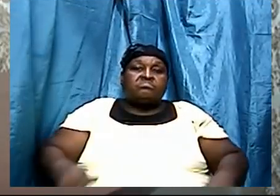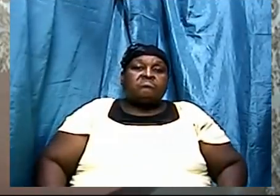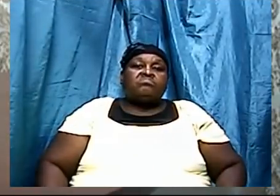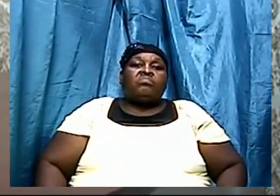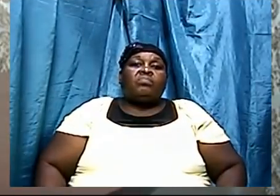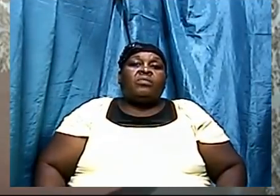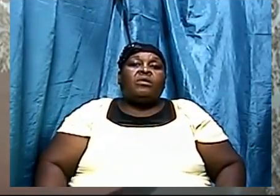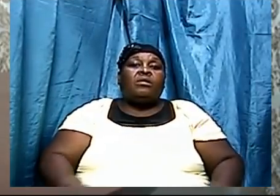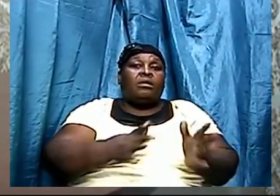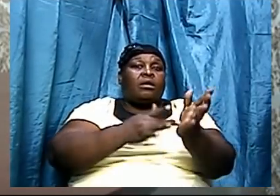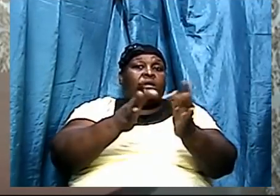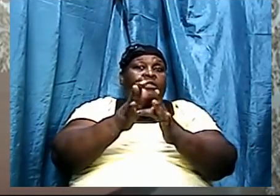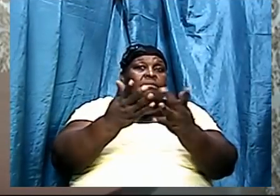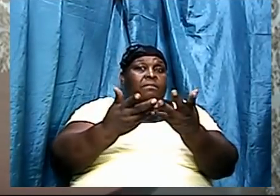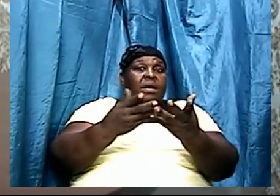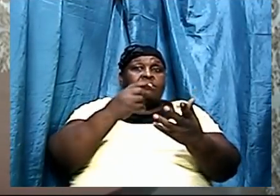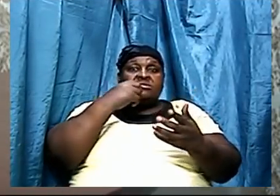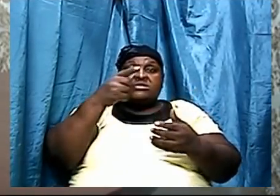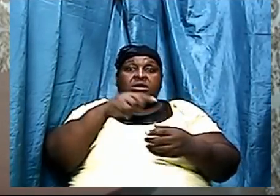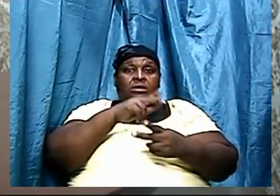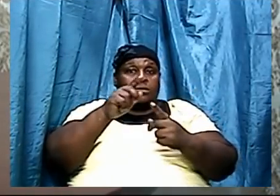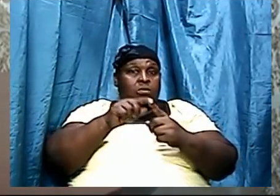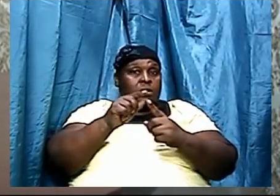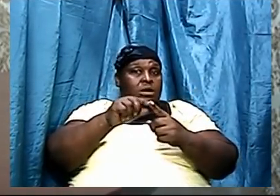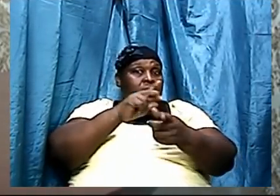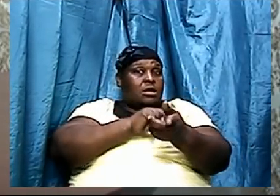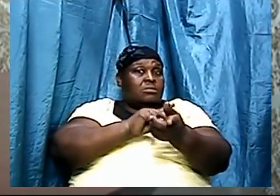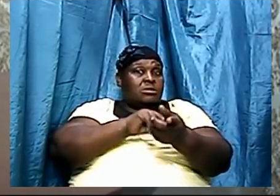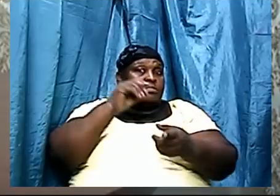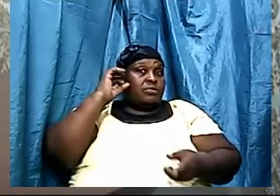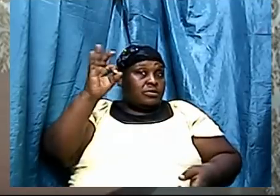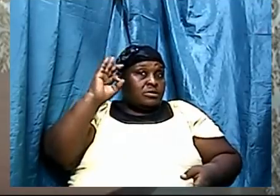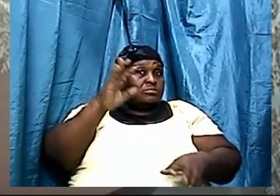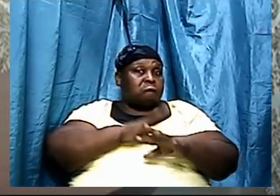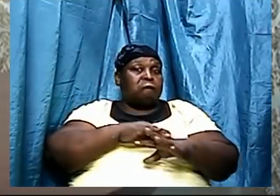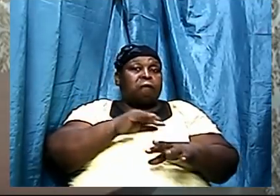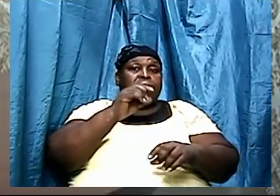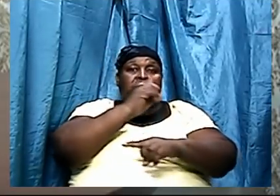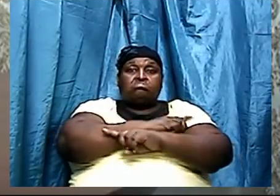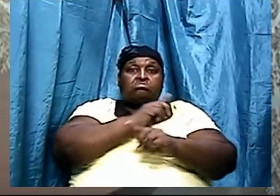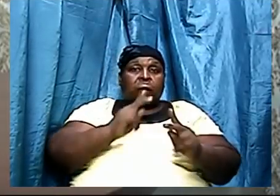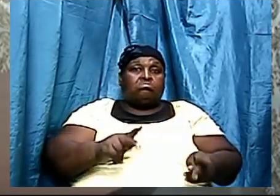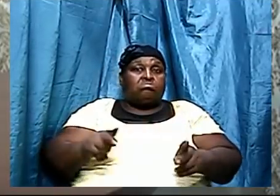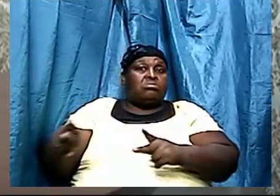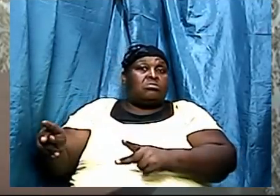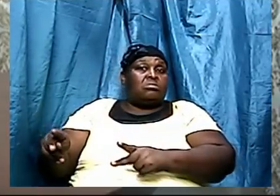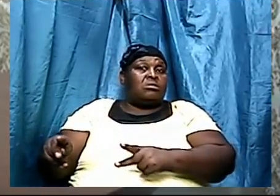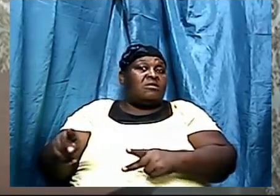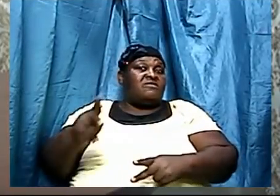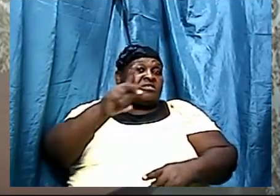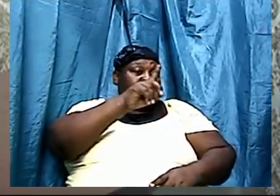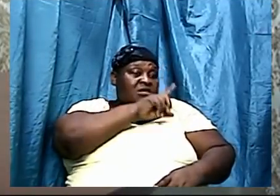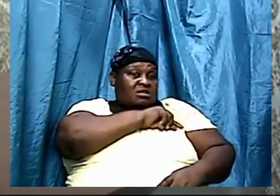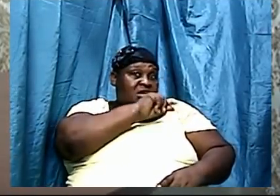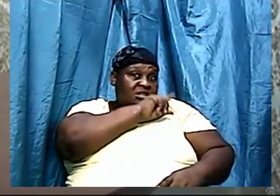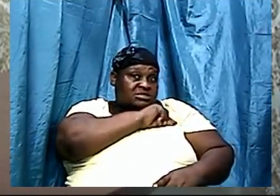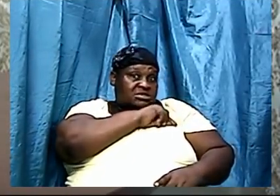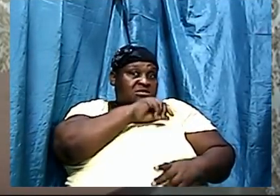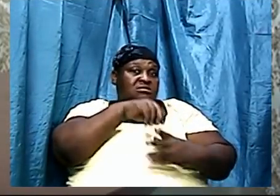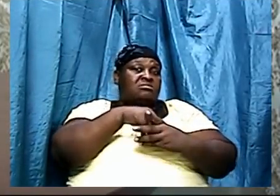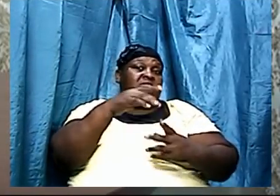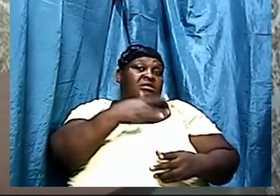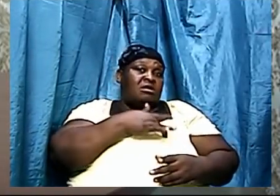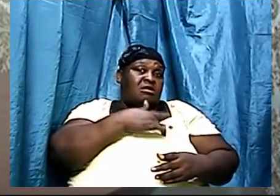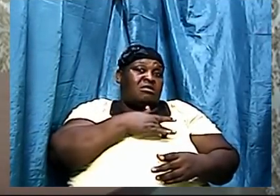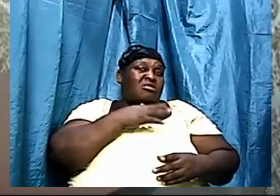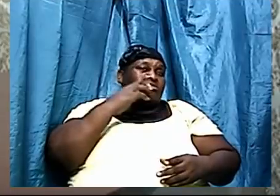the Bible said when Peter preached on the day of Pentecost when the church started they were pricked in their hearts they realized that